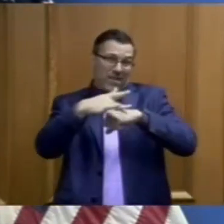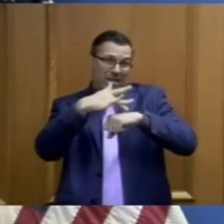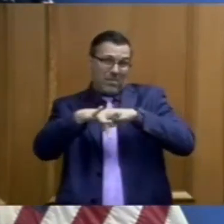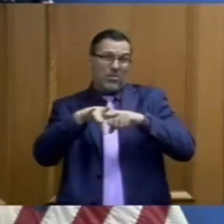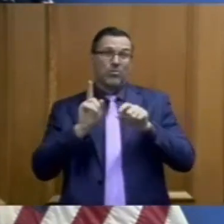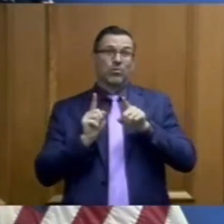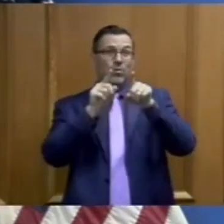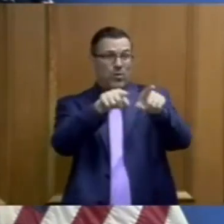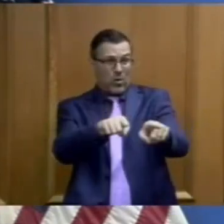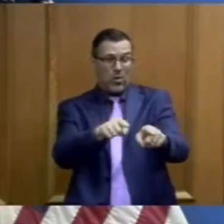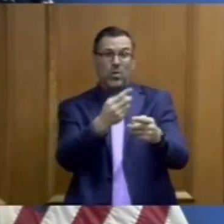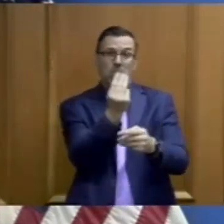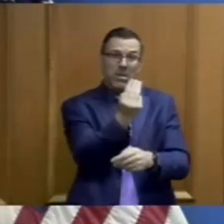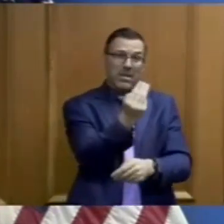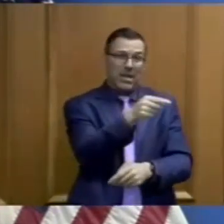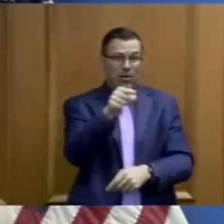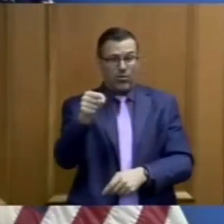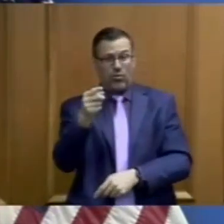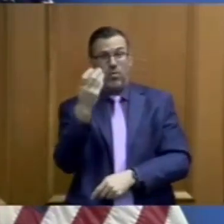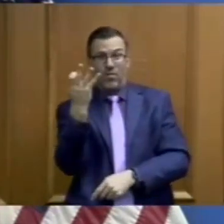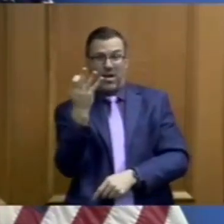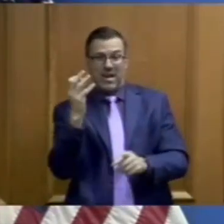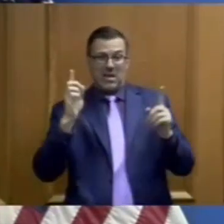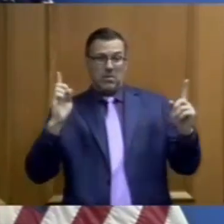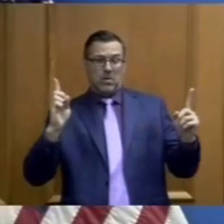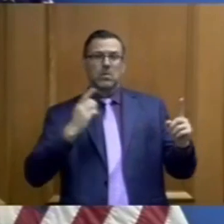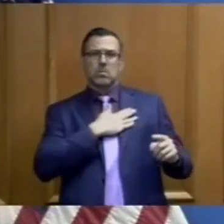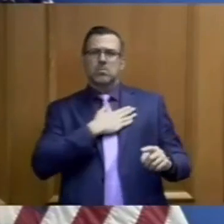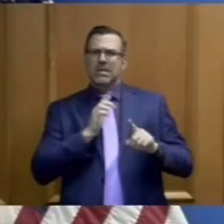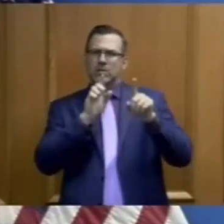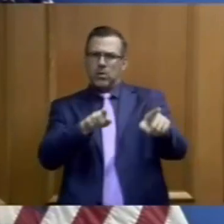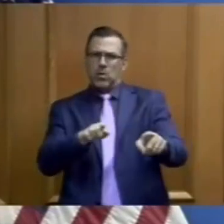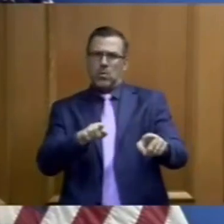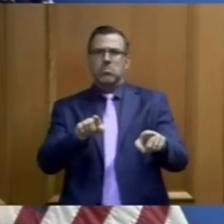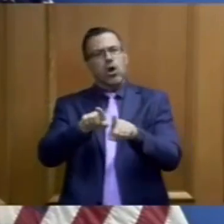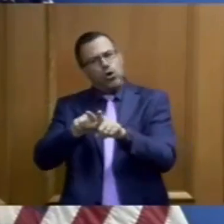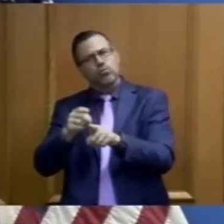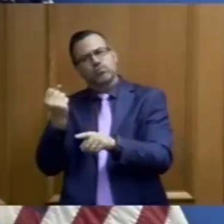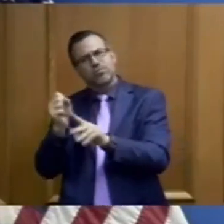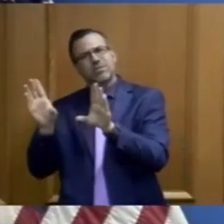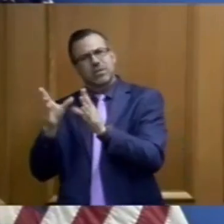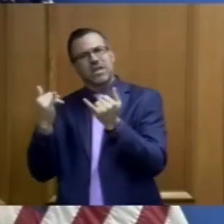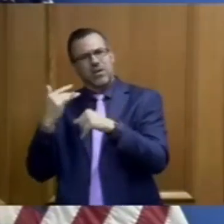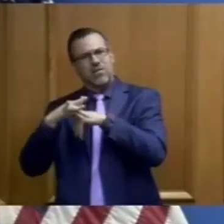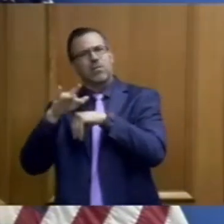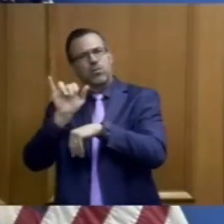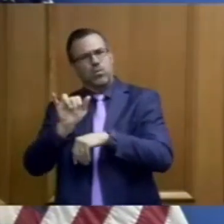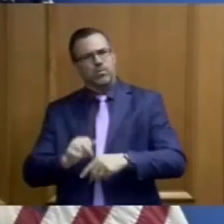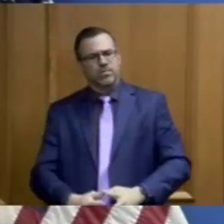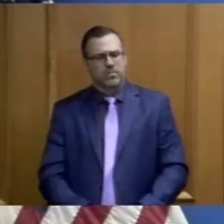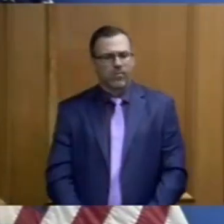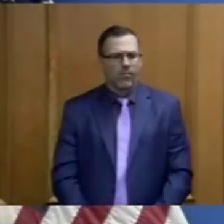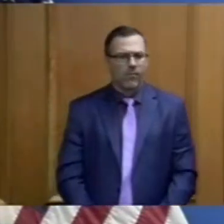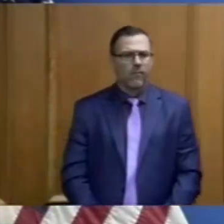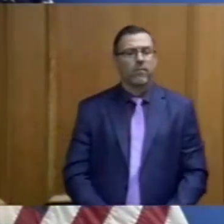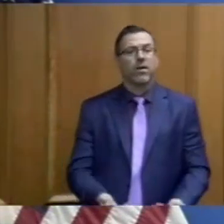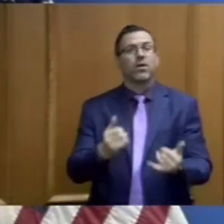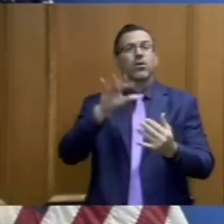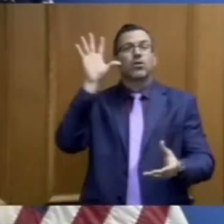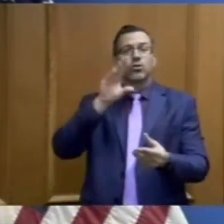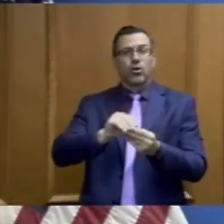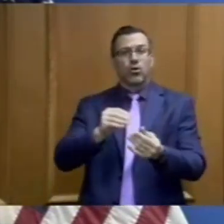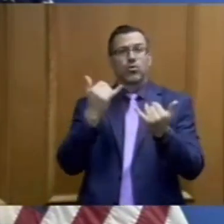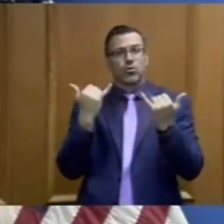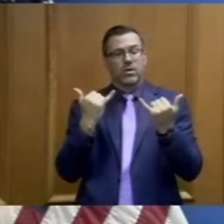we urge you to go to your local health department and get that testing as well. Today in our state we have